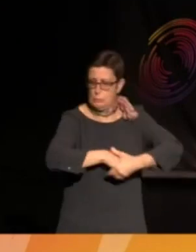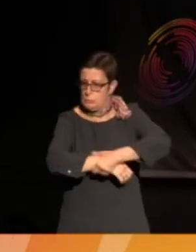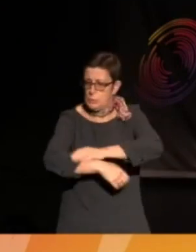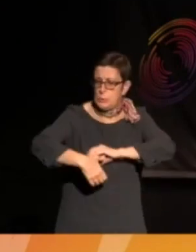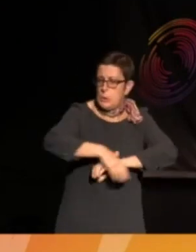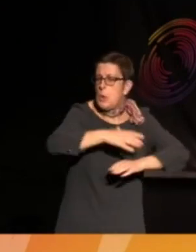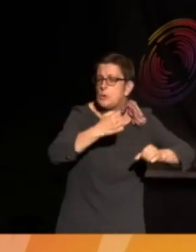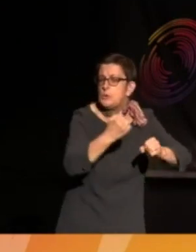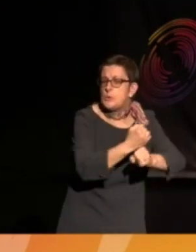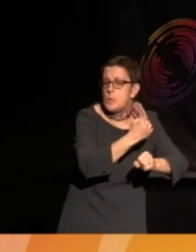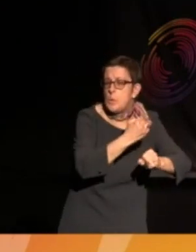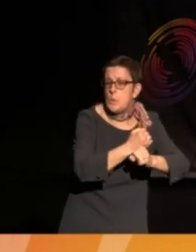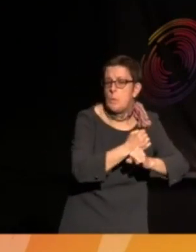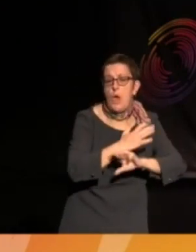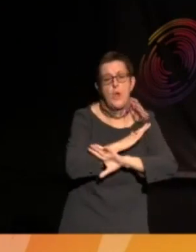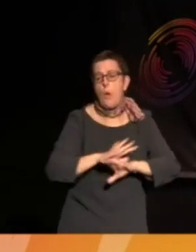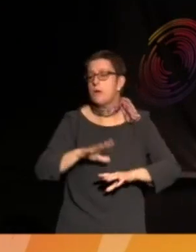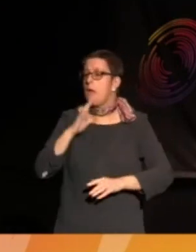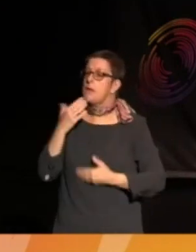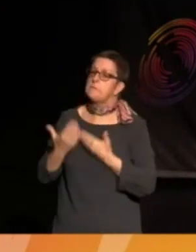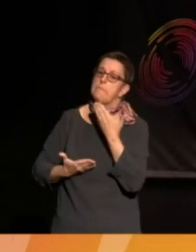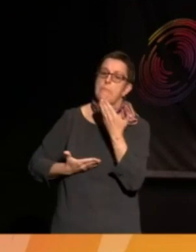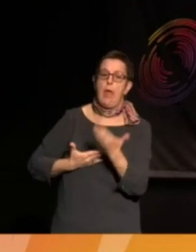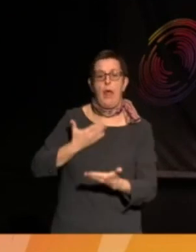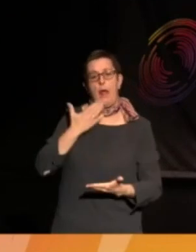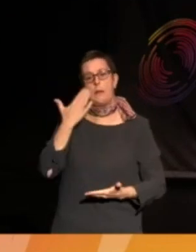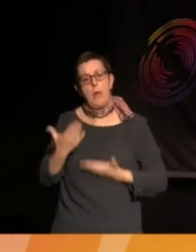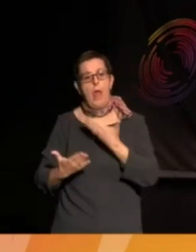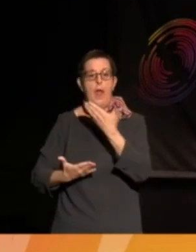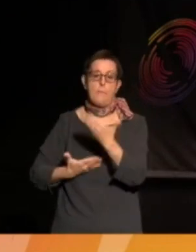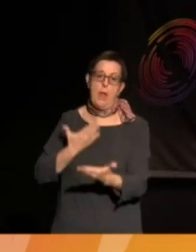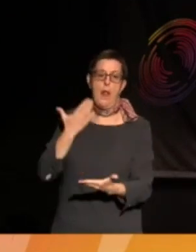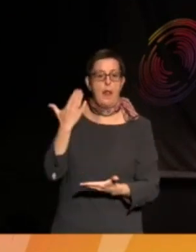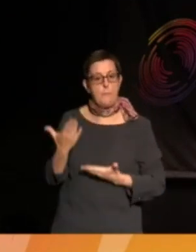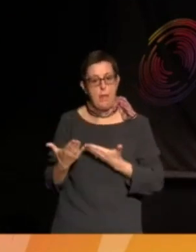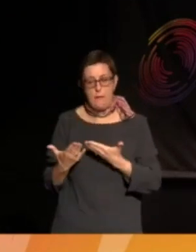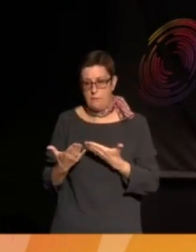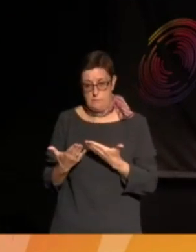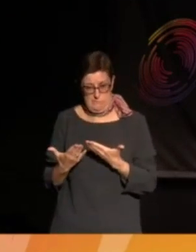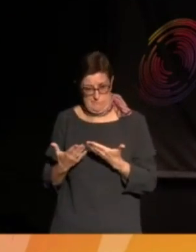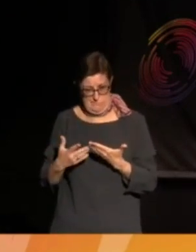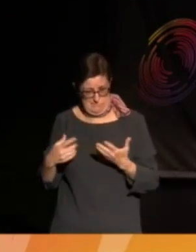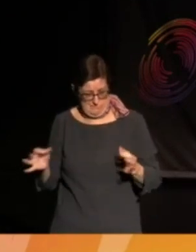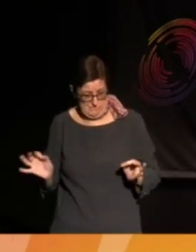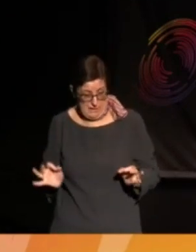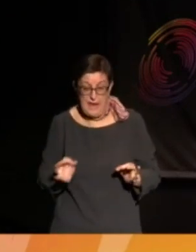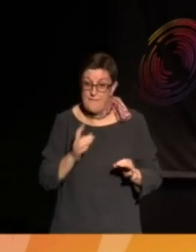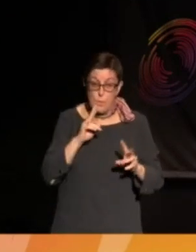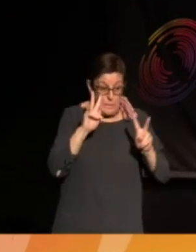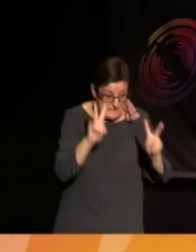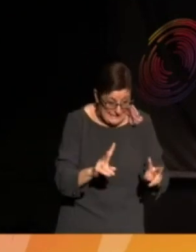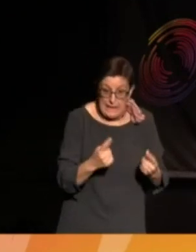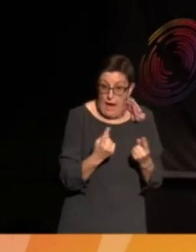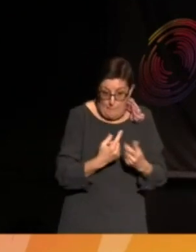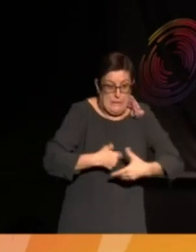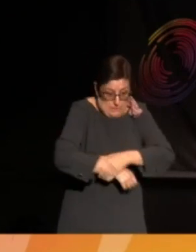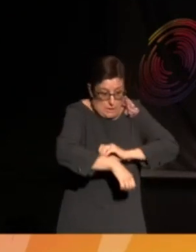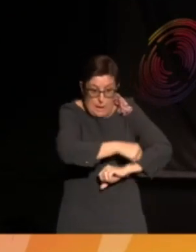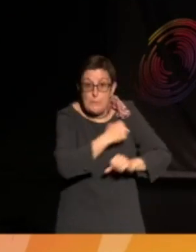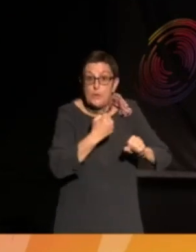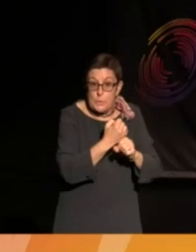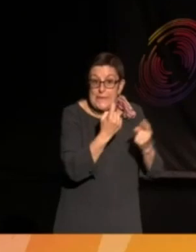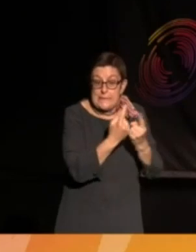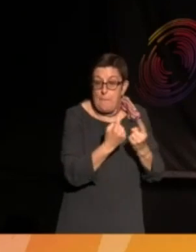give you a lot of space if they can see you're trying and you're actually doing what you say you're trying to do. I think